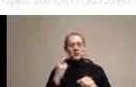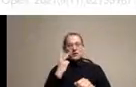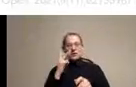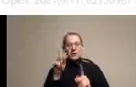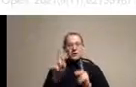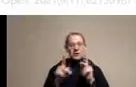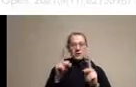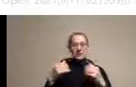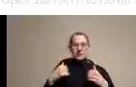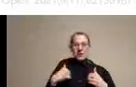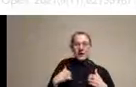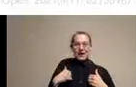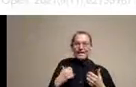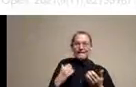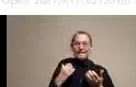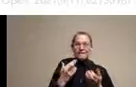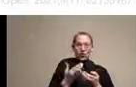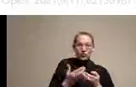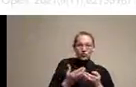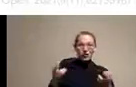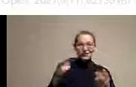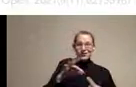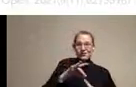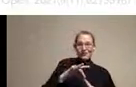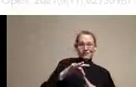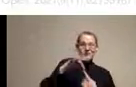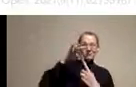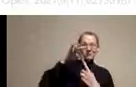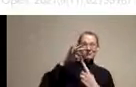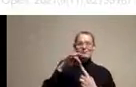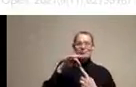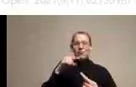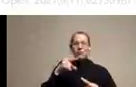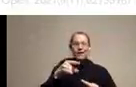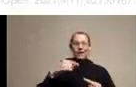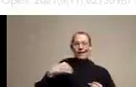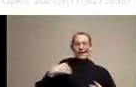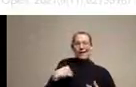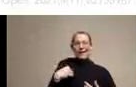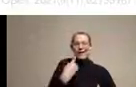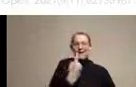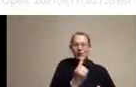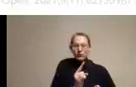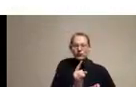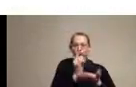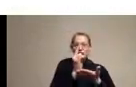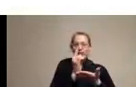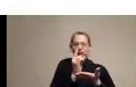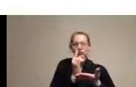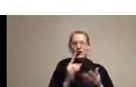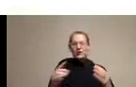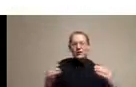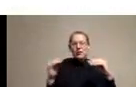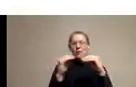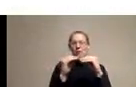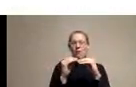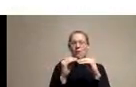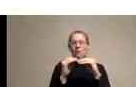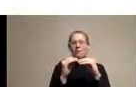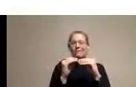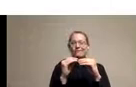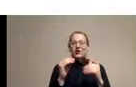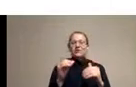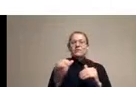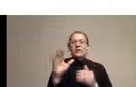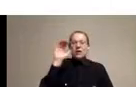which means, of course, the virus was not experienced evenly at all. There's tremendously different experiences of the virus among different groups of people. And the third point is